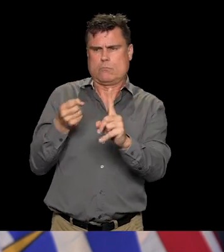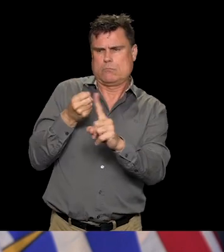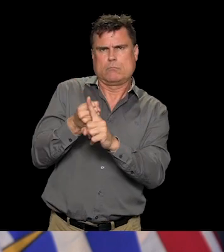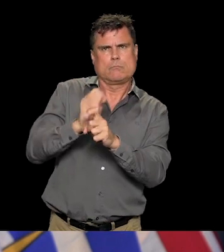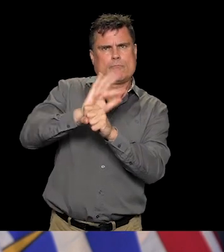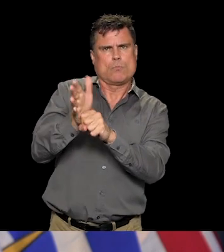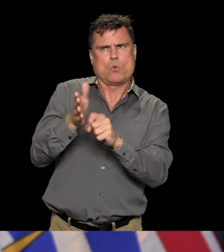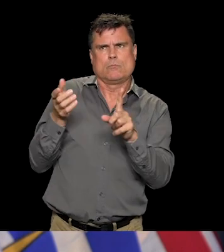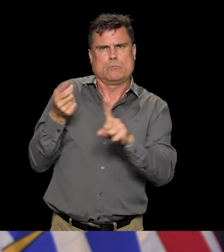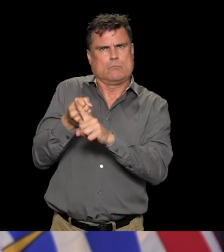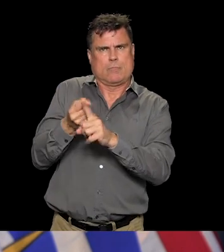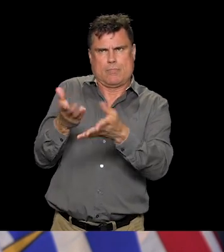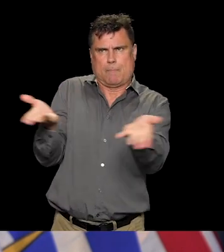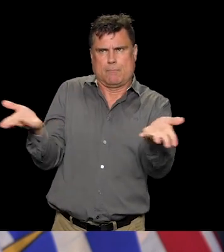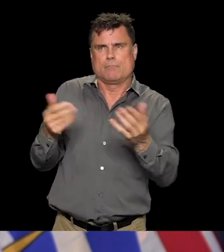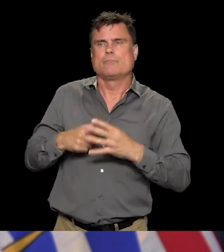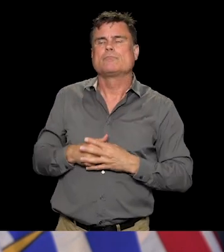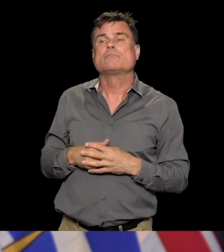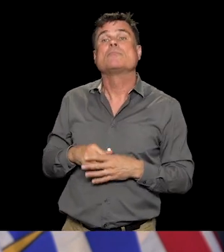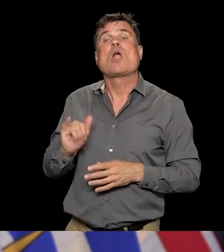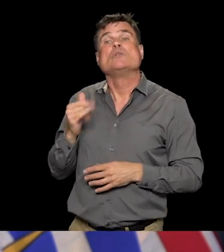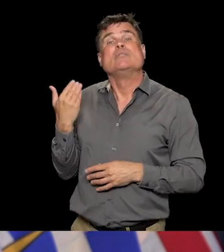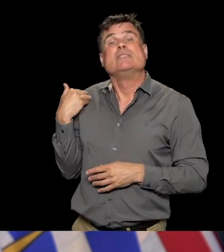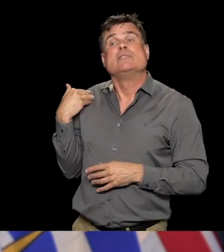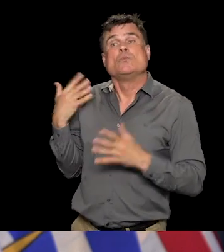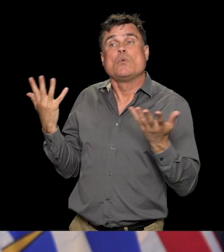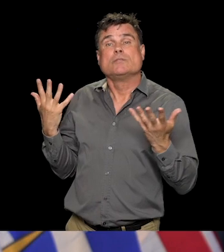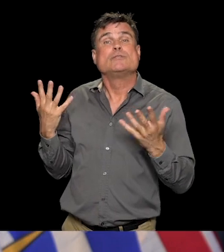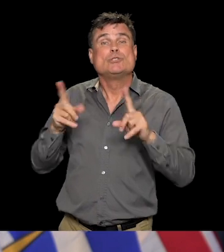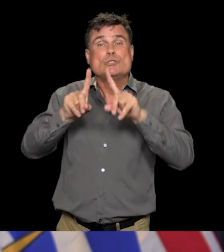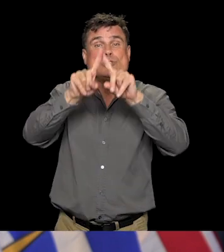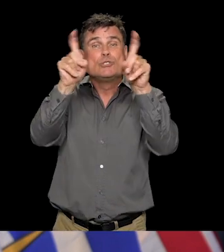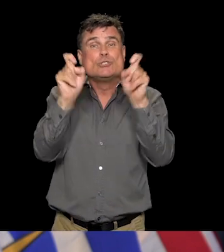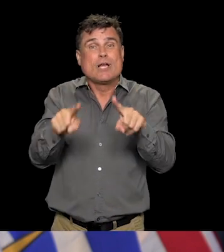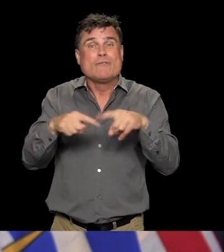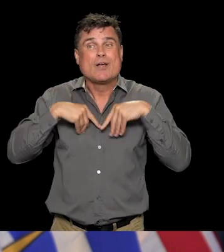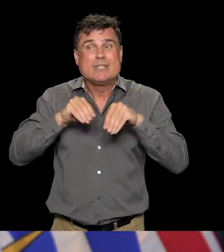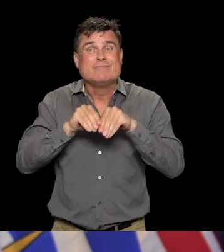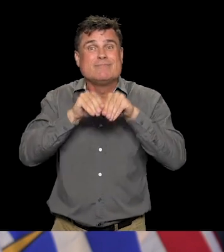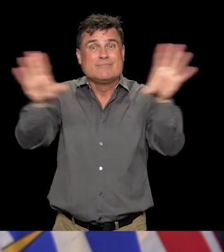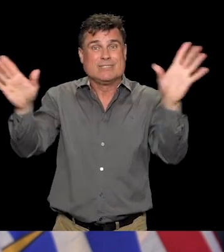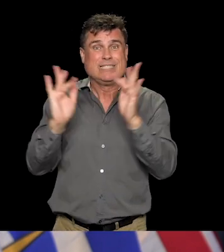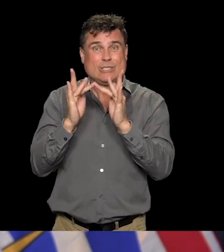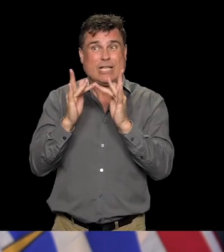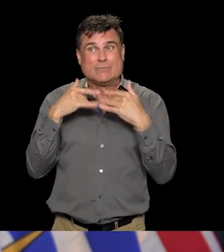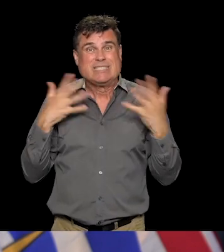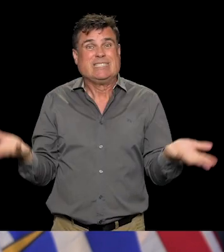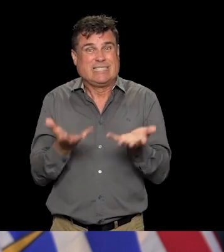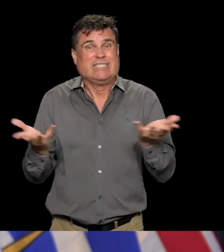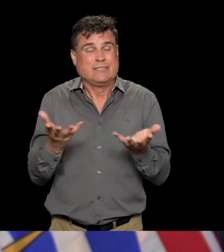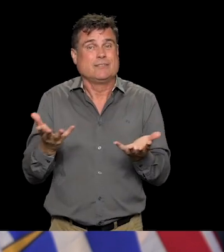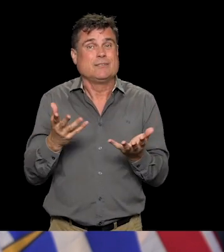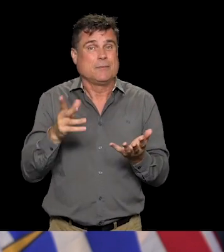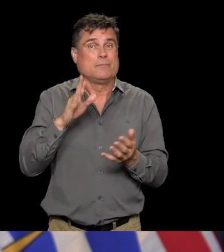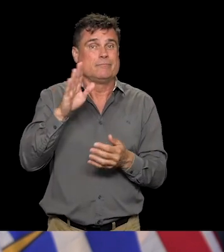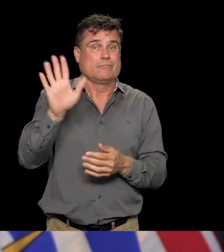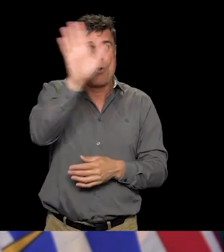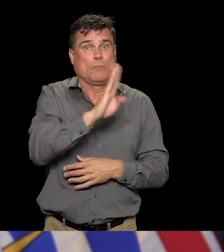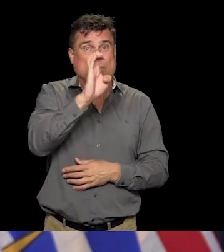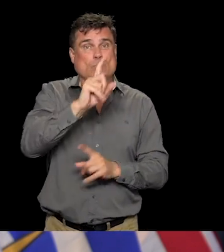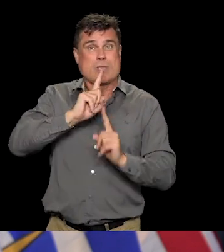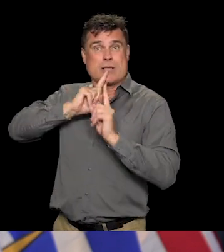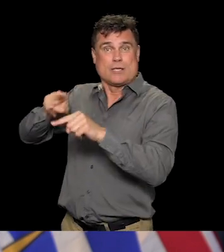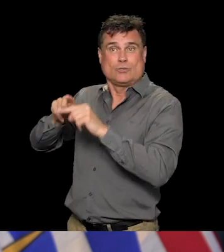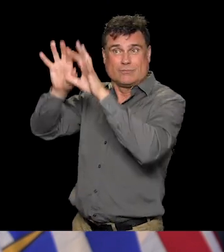did that we had started planning for this from very early on and that is understanding the impact that both COVID has had and